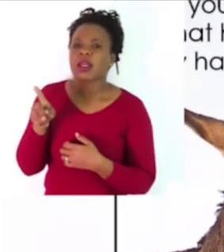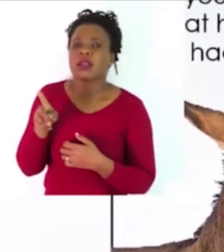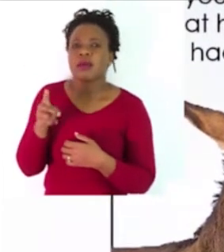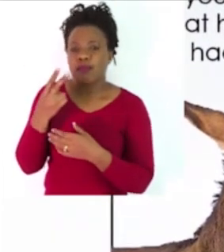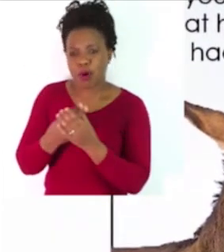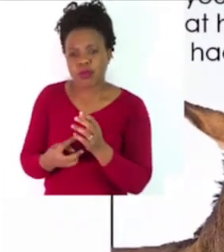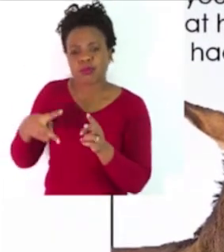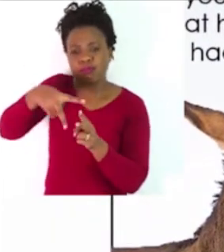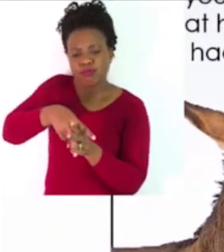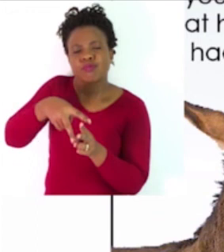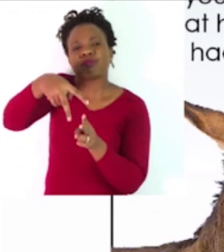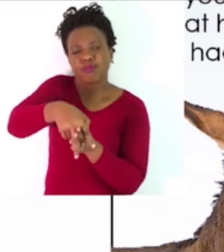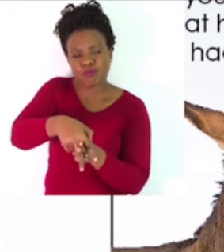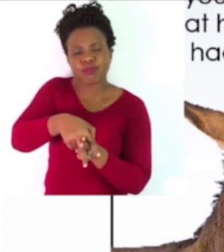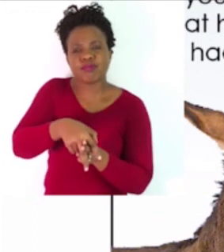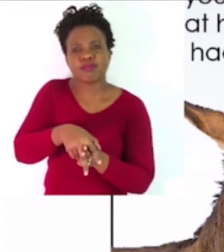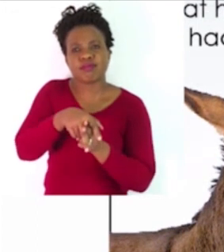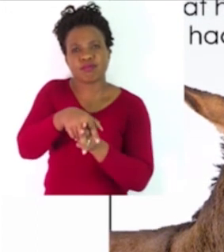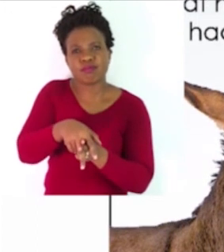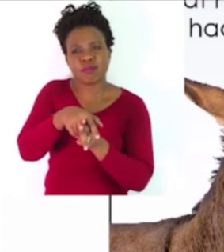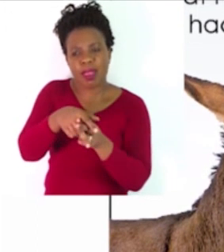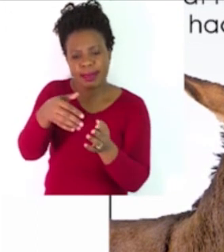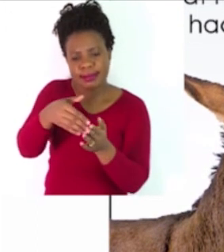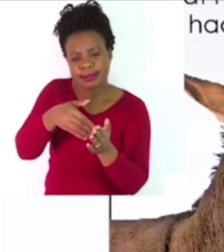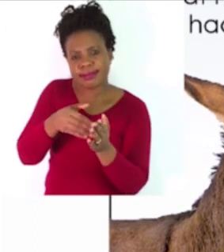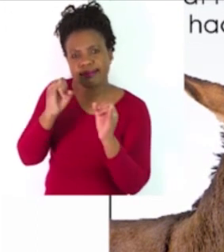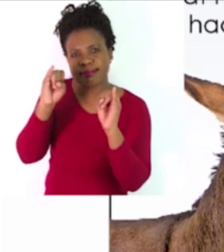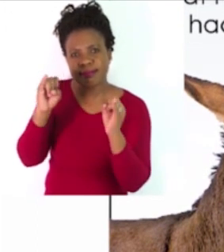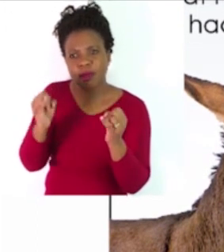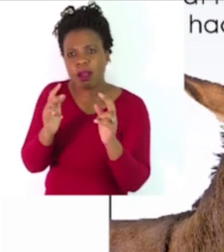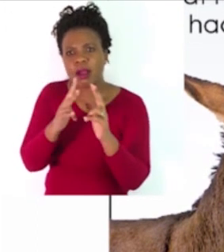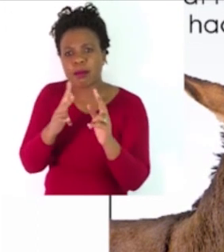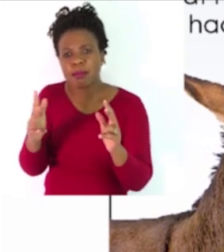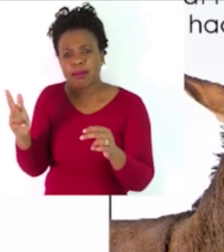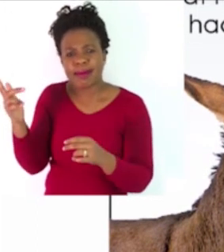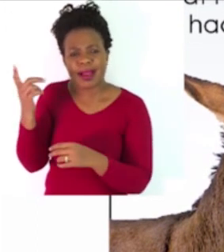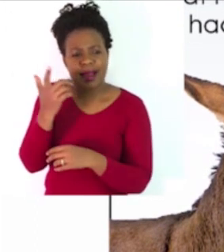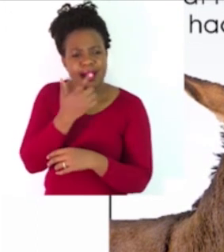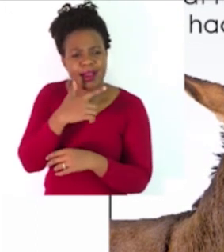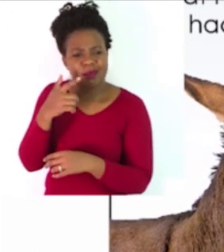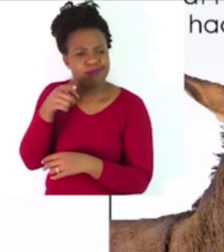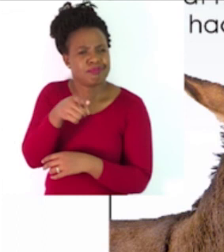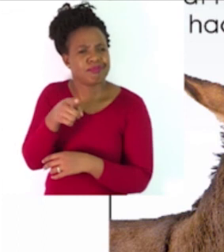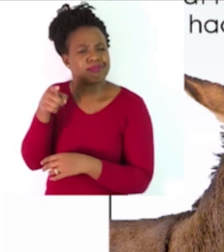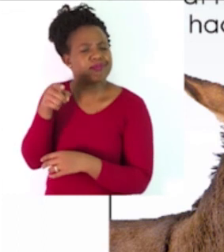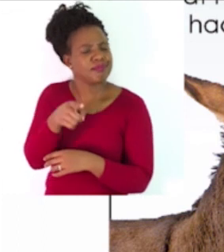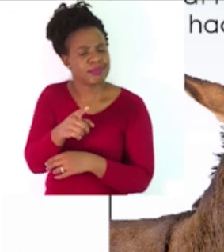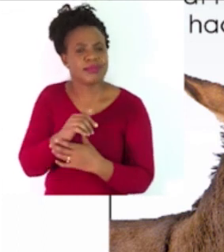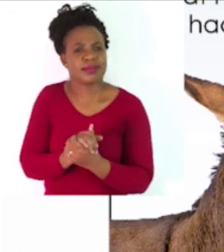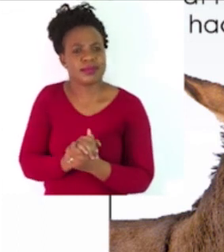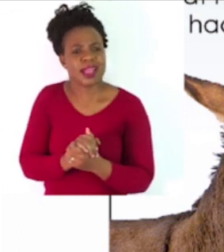When they rigged the town, the people began to jeer and point at them. You are